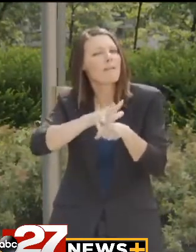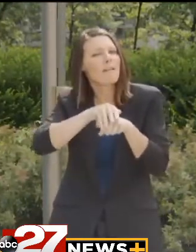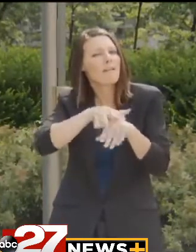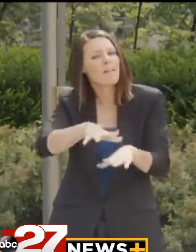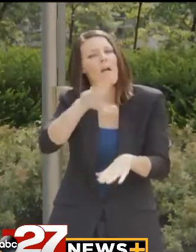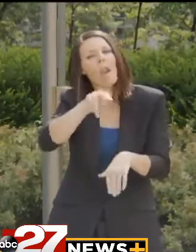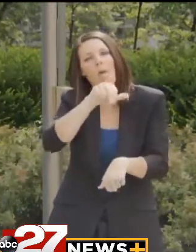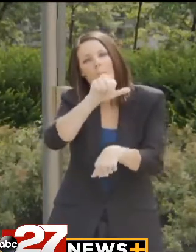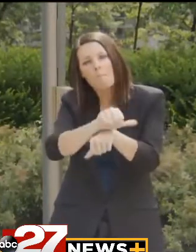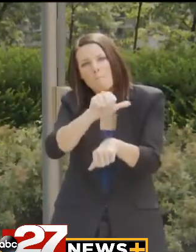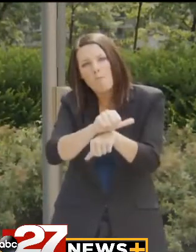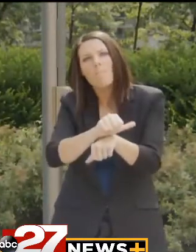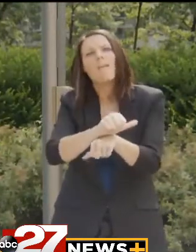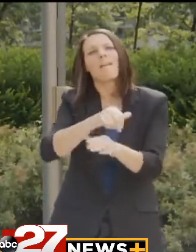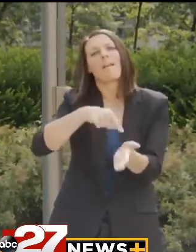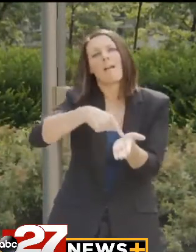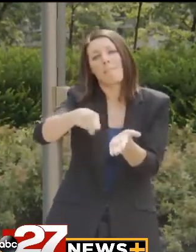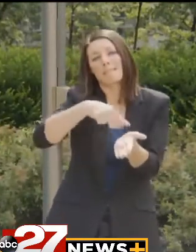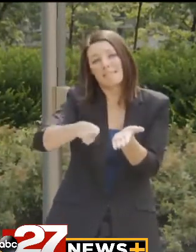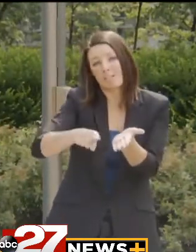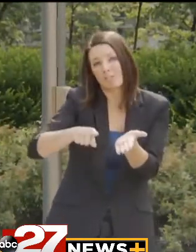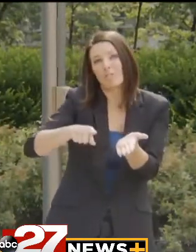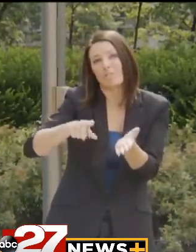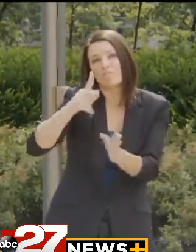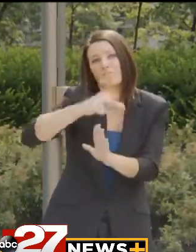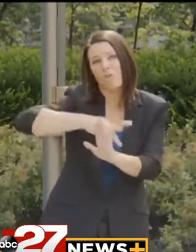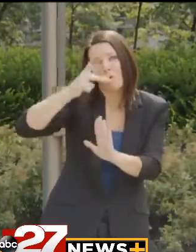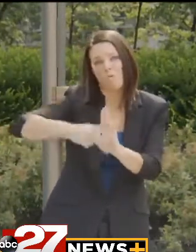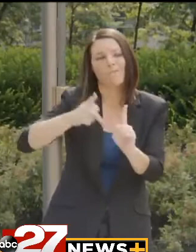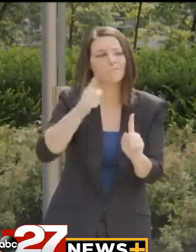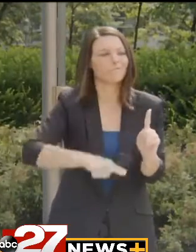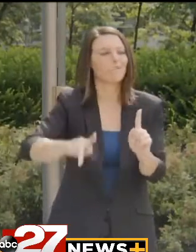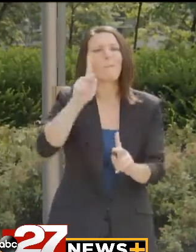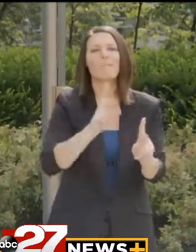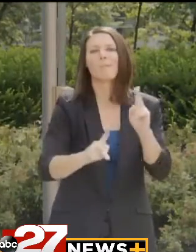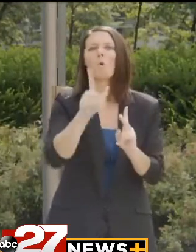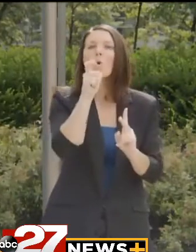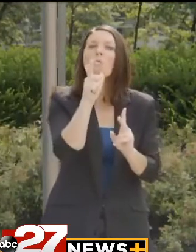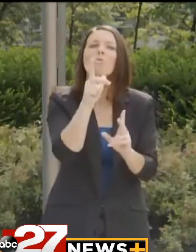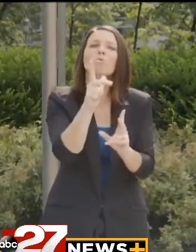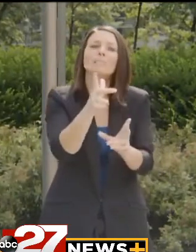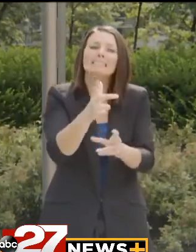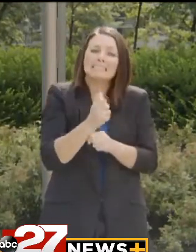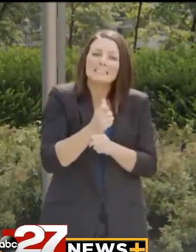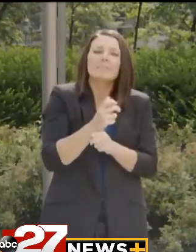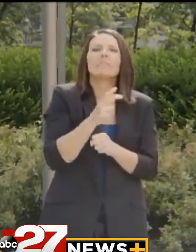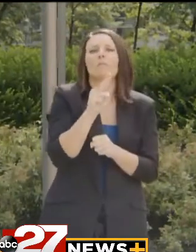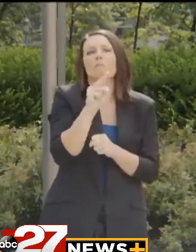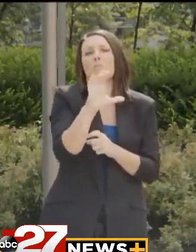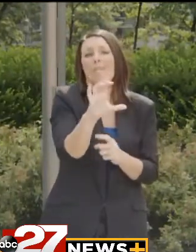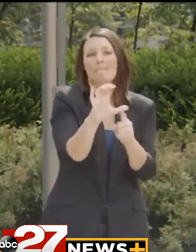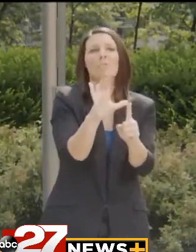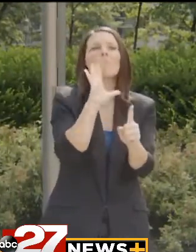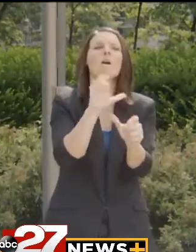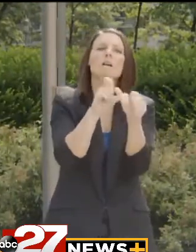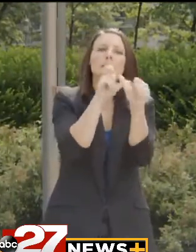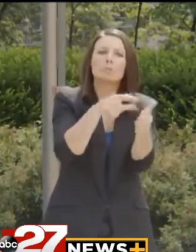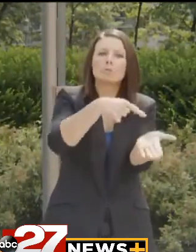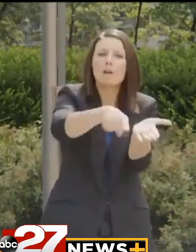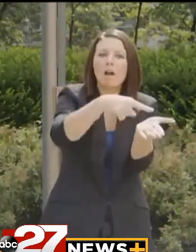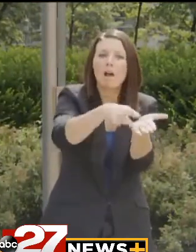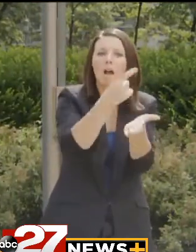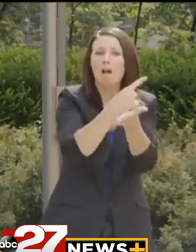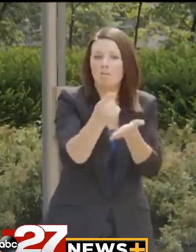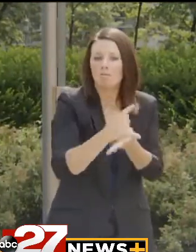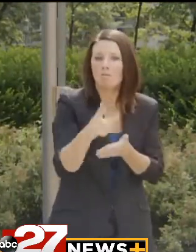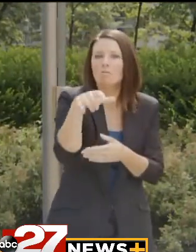Unemployment Compensation Program. So while there are individuals on unemployment compensation who will continue to receive their weekly